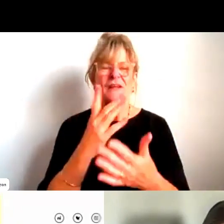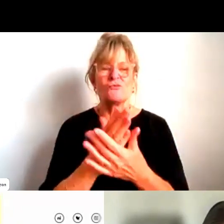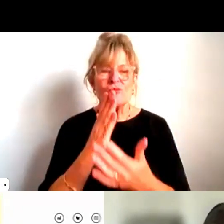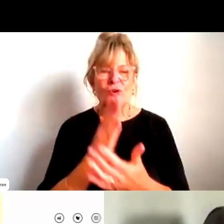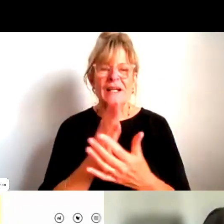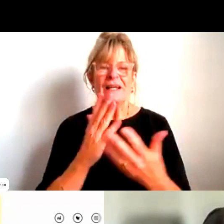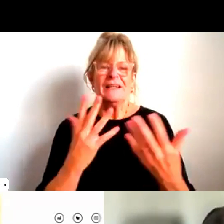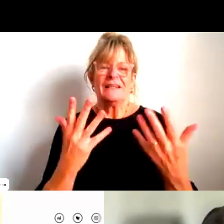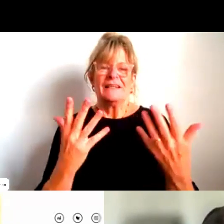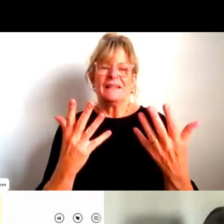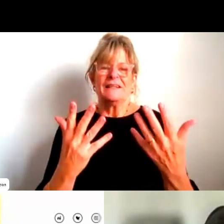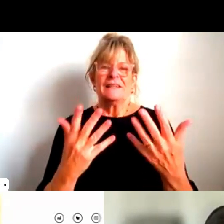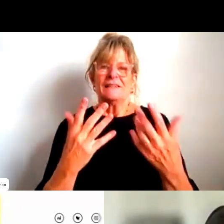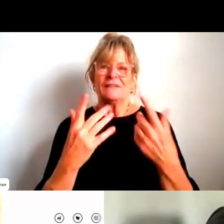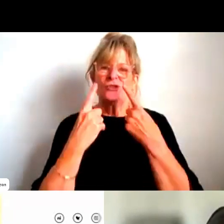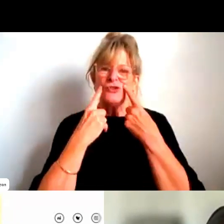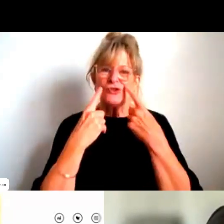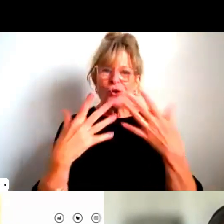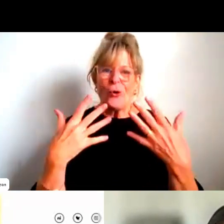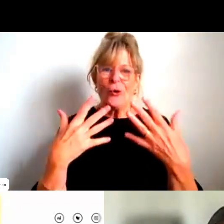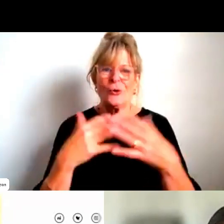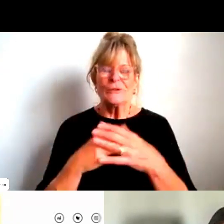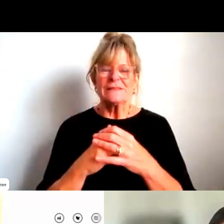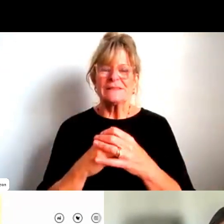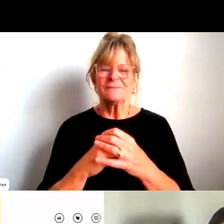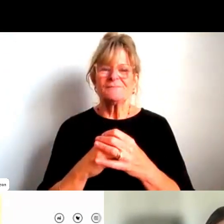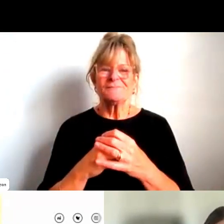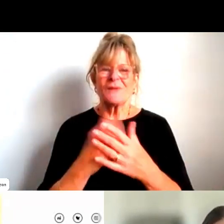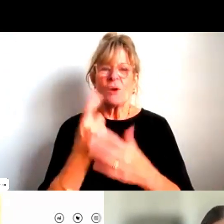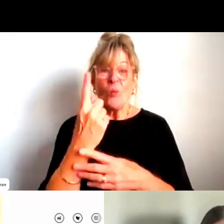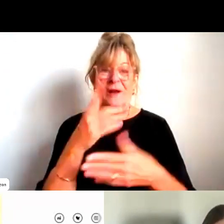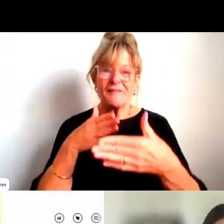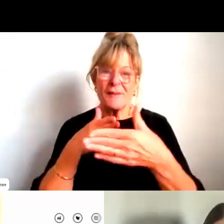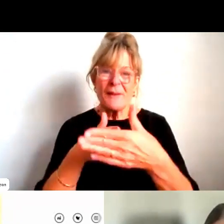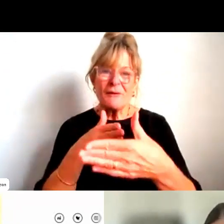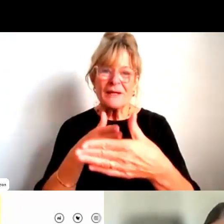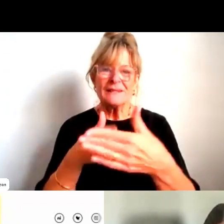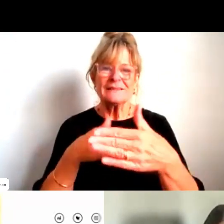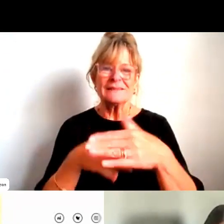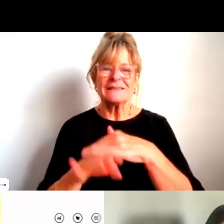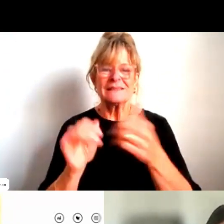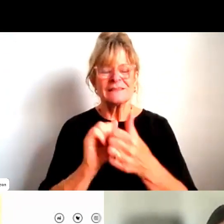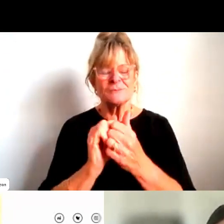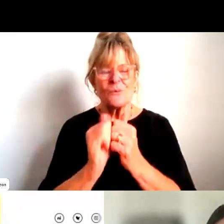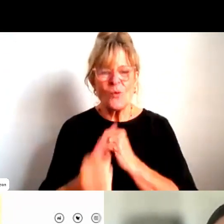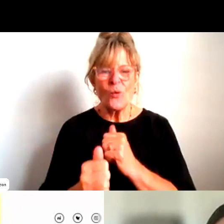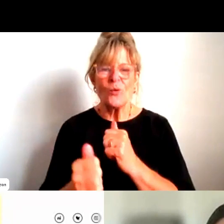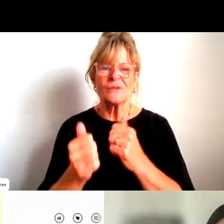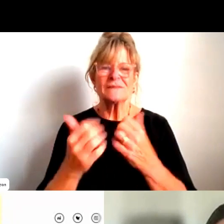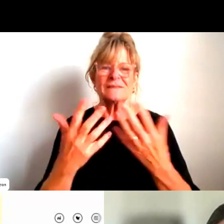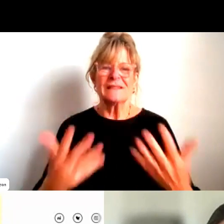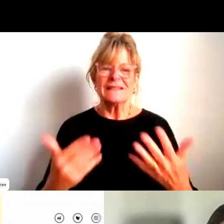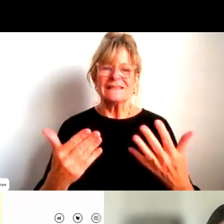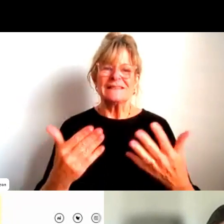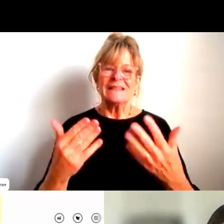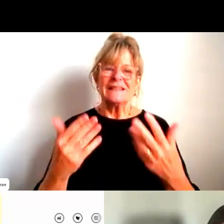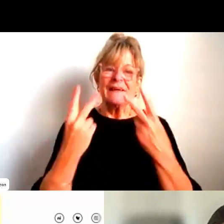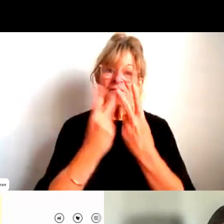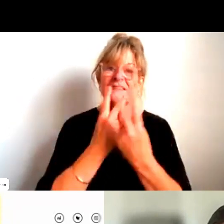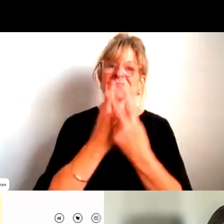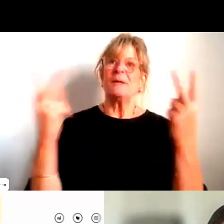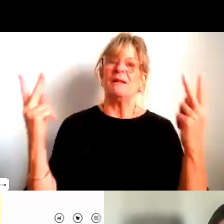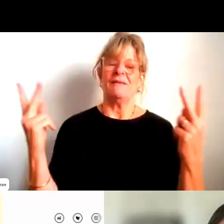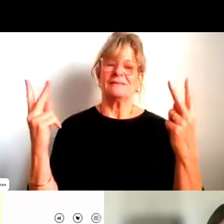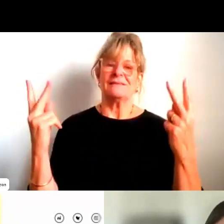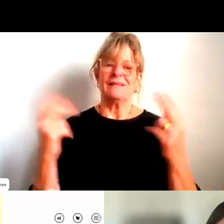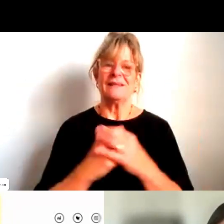anecdotally touches on, on the problem around, um, one of the barriers being visibility, but as I mentioned before, being privileged to be part of the,